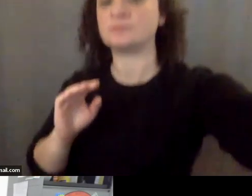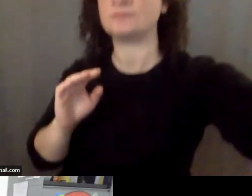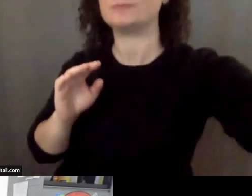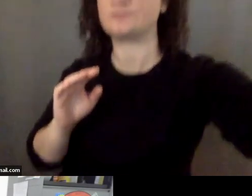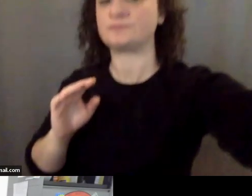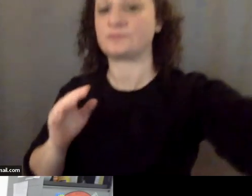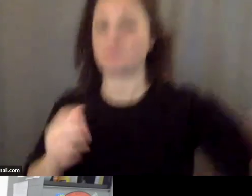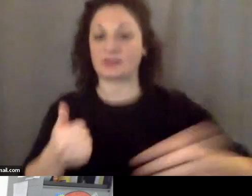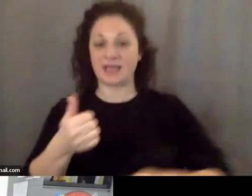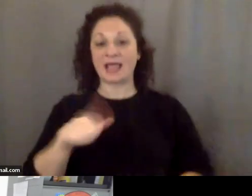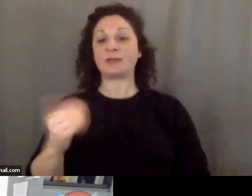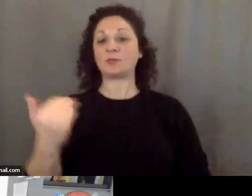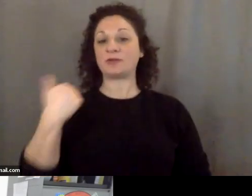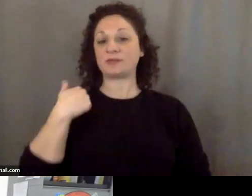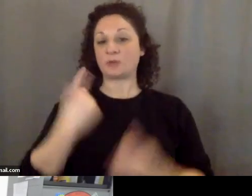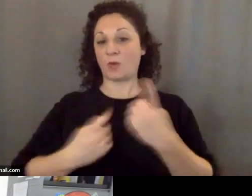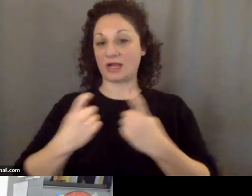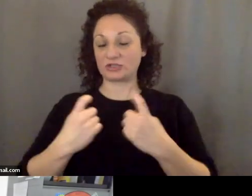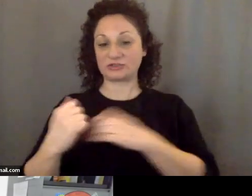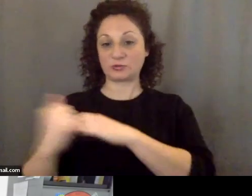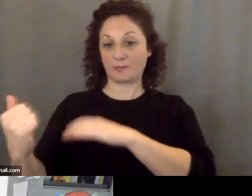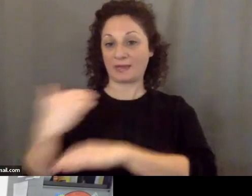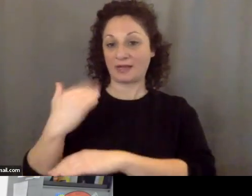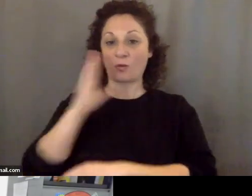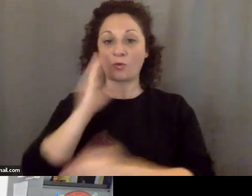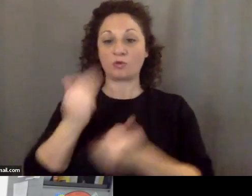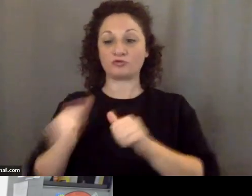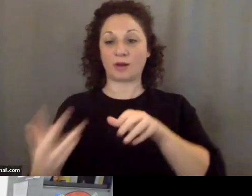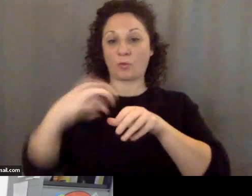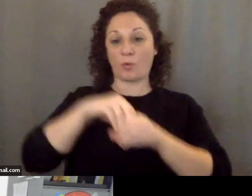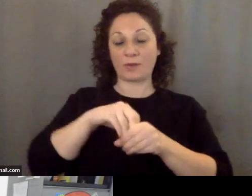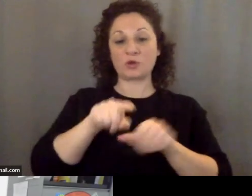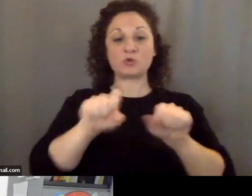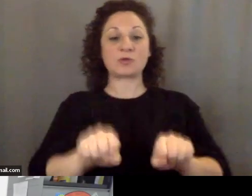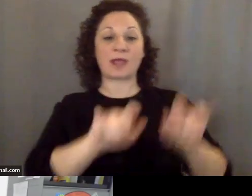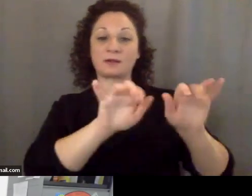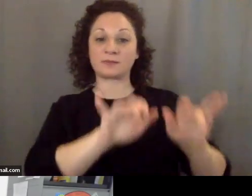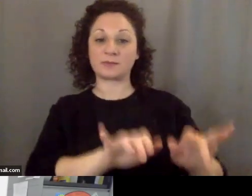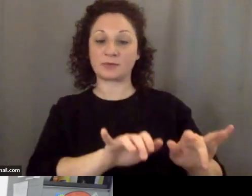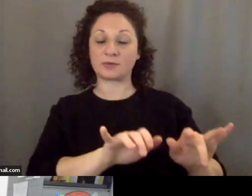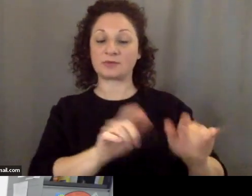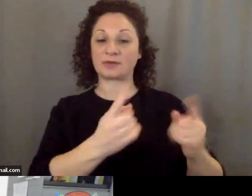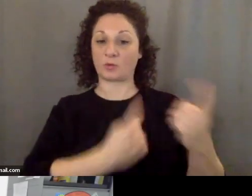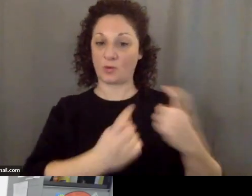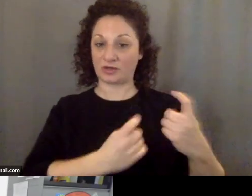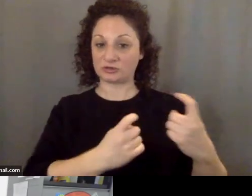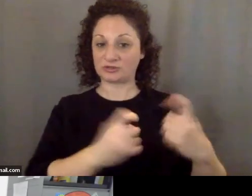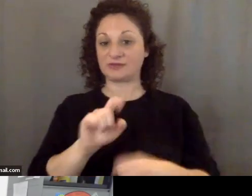questions, as well as you have the opportunity to post questions in the Q&A in the Zoom.